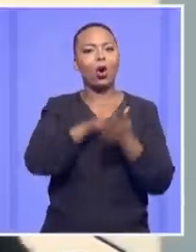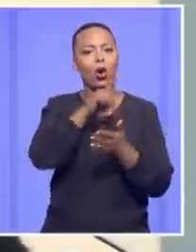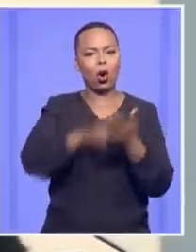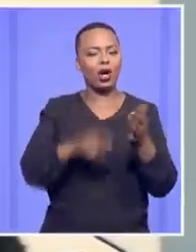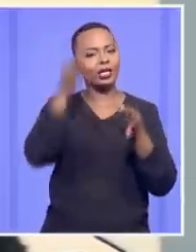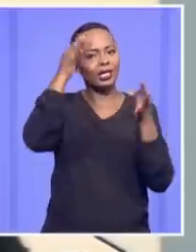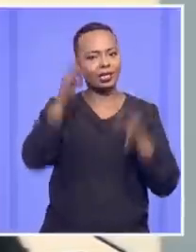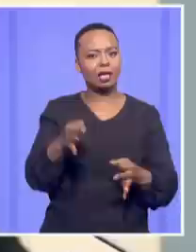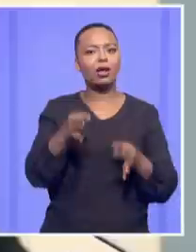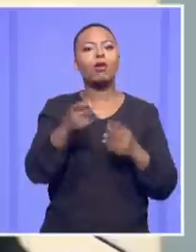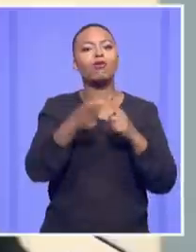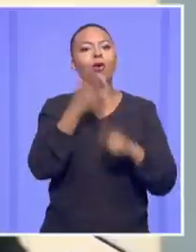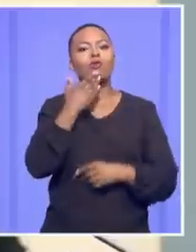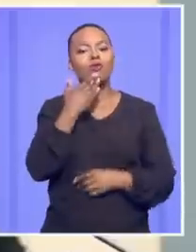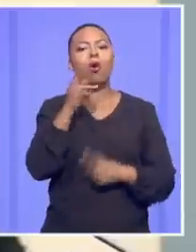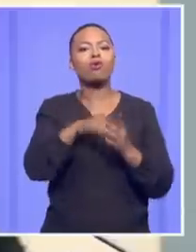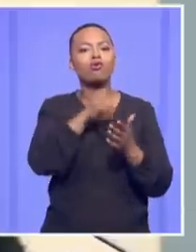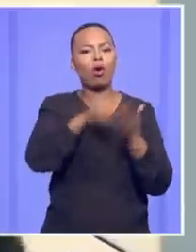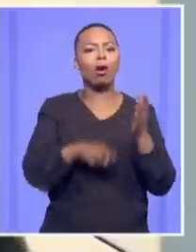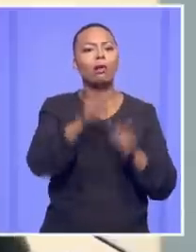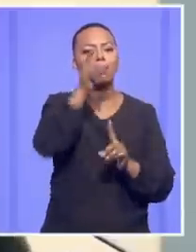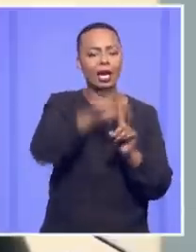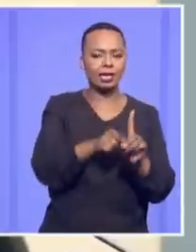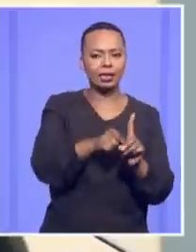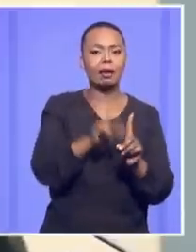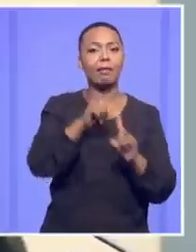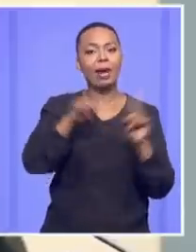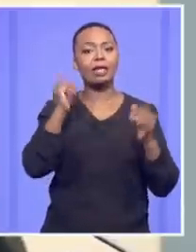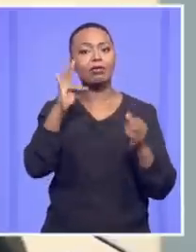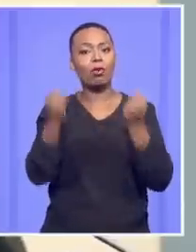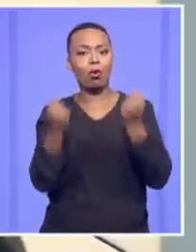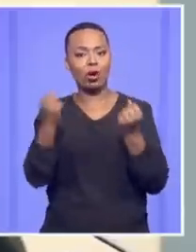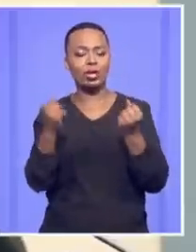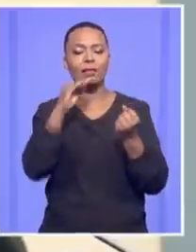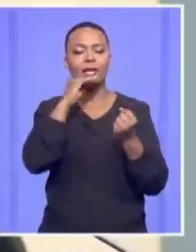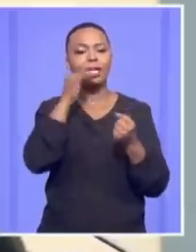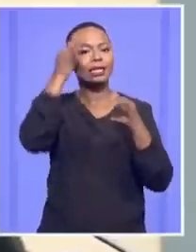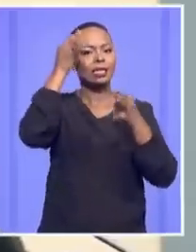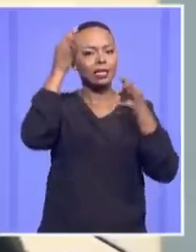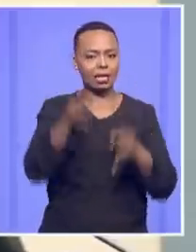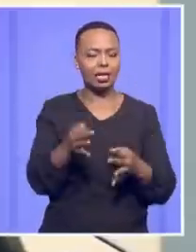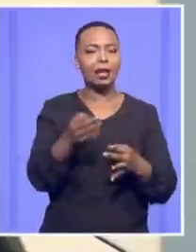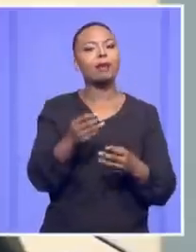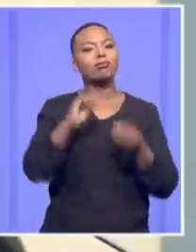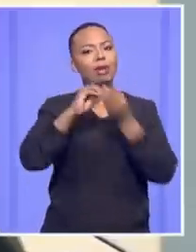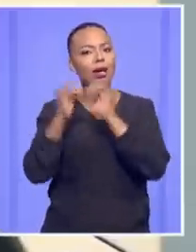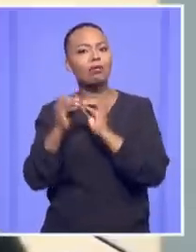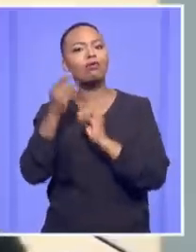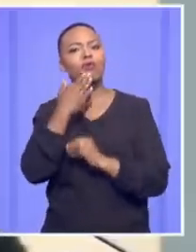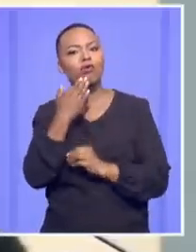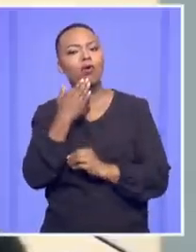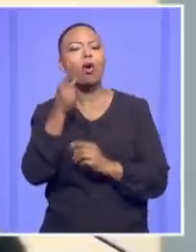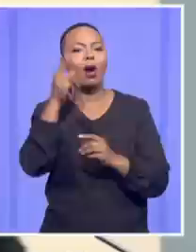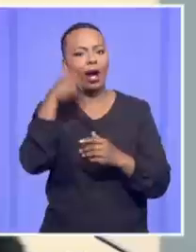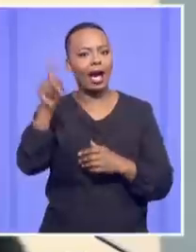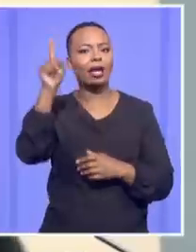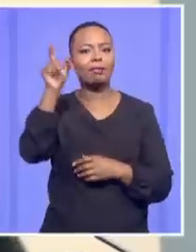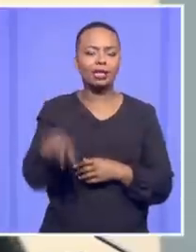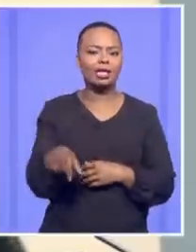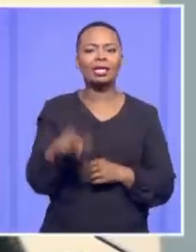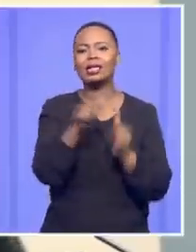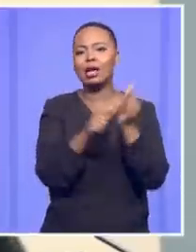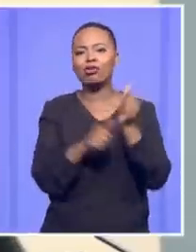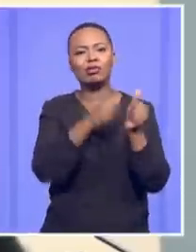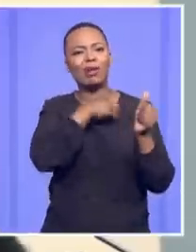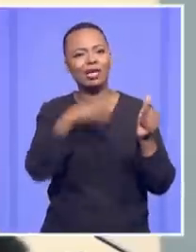Now, if this Court accepts that, then the remedy is to ensure that the decision is made by the right person. Whether that's the Deputy President, whether